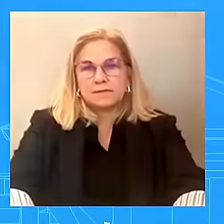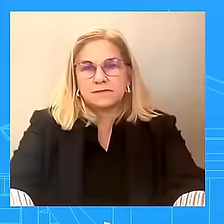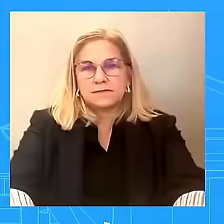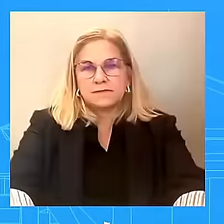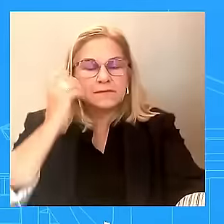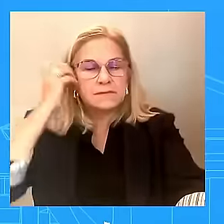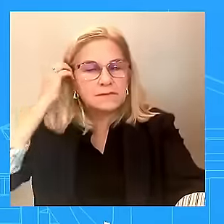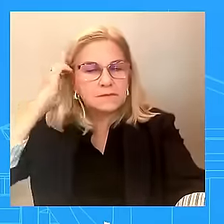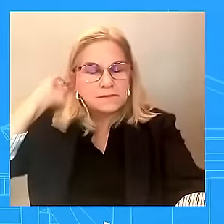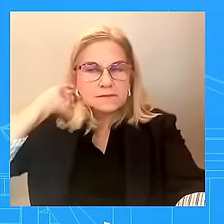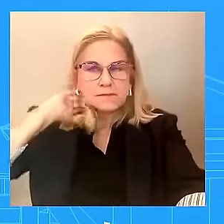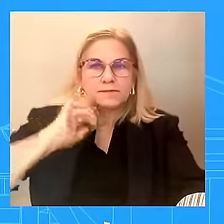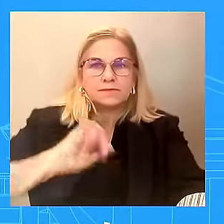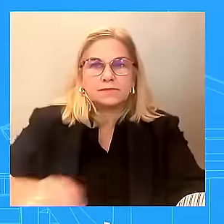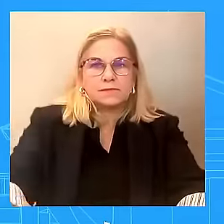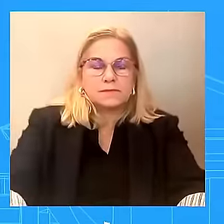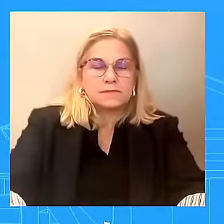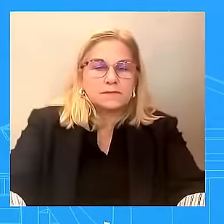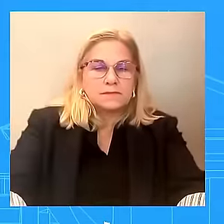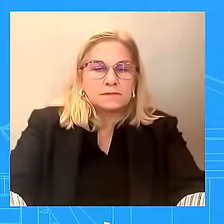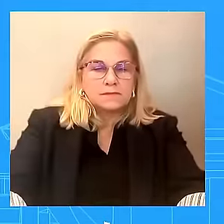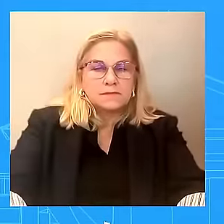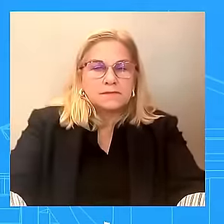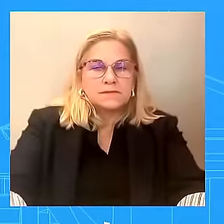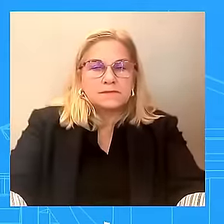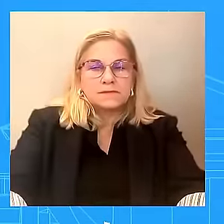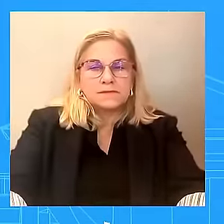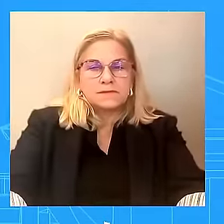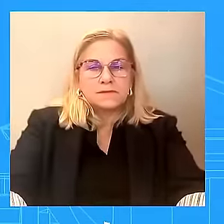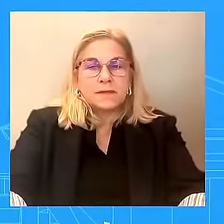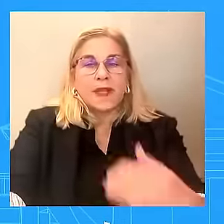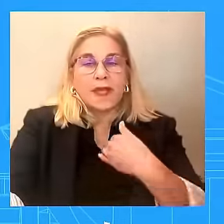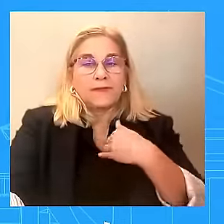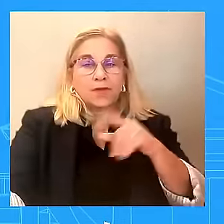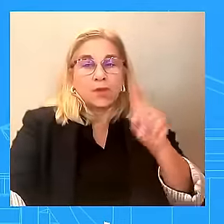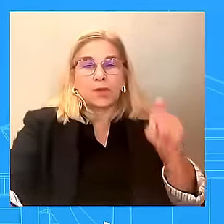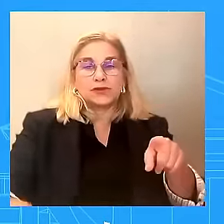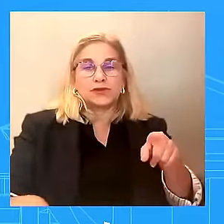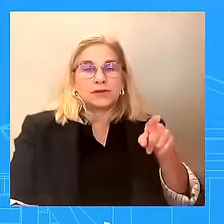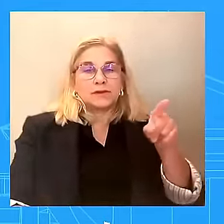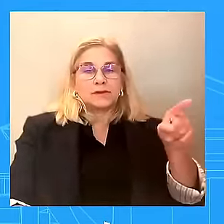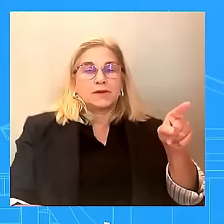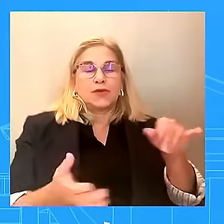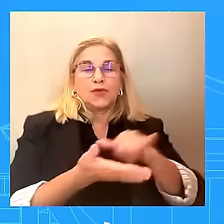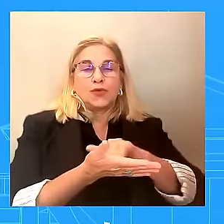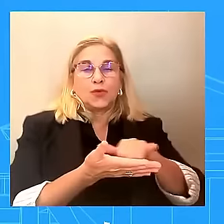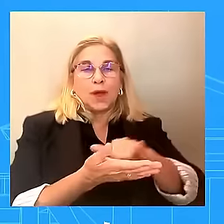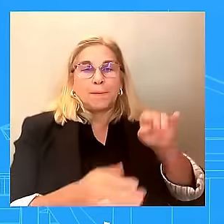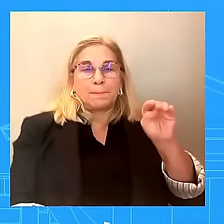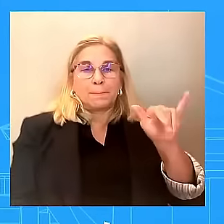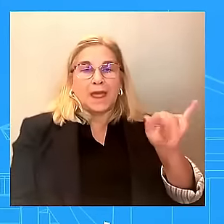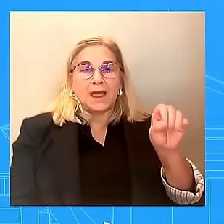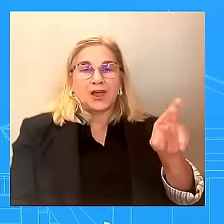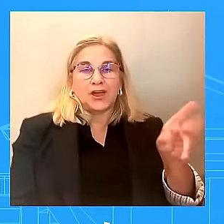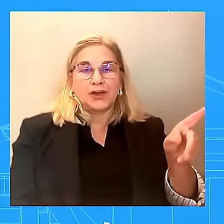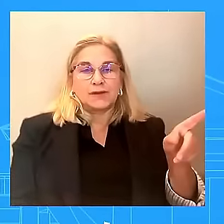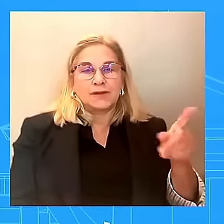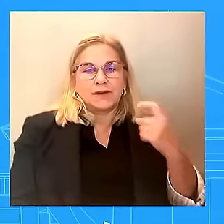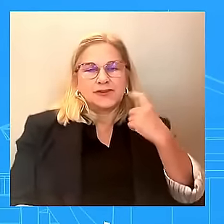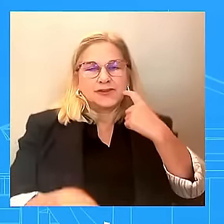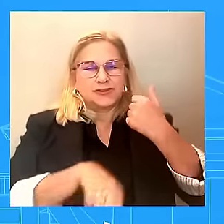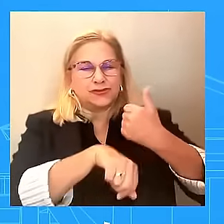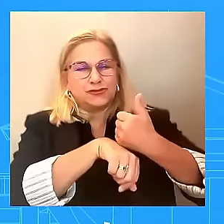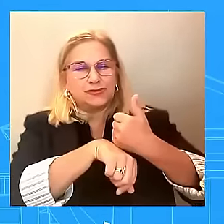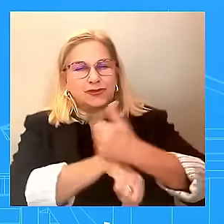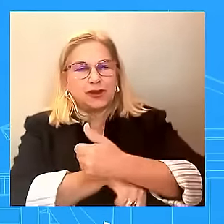Eric Adams, has been charged with bribery, wire fraud, and seeking campaign funds from a foreign government. Does the President believe he